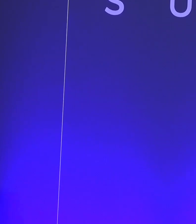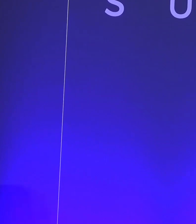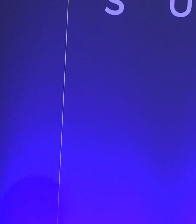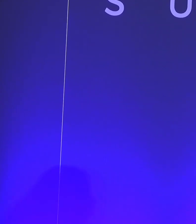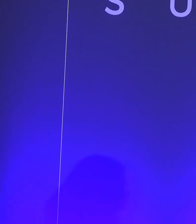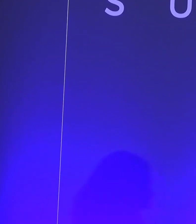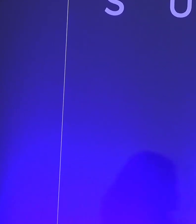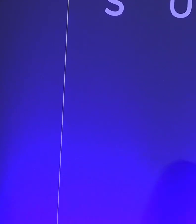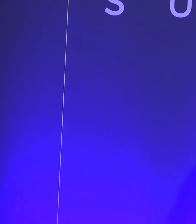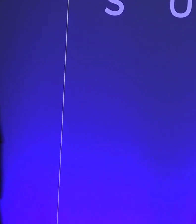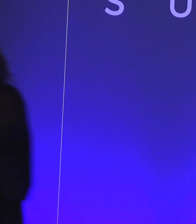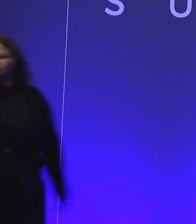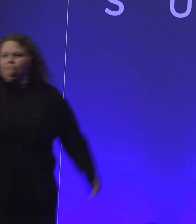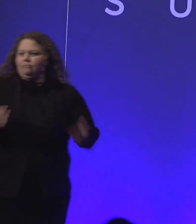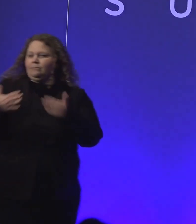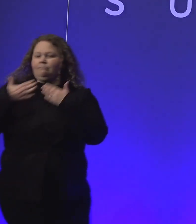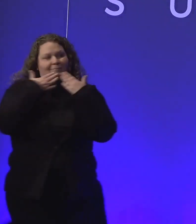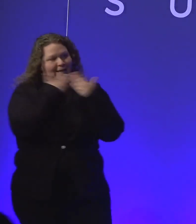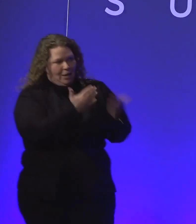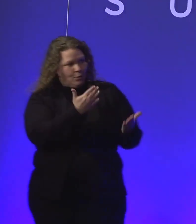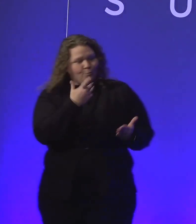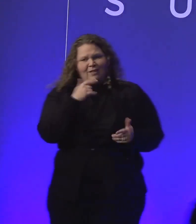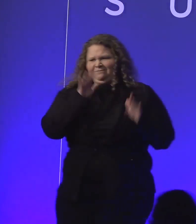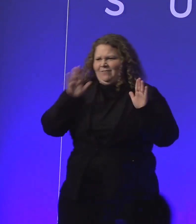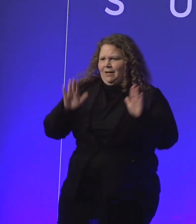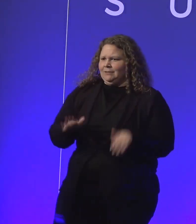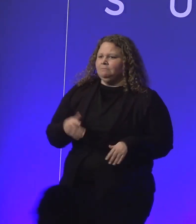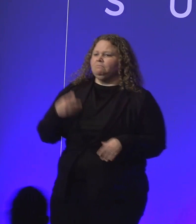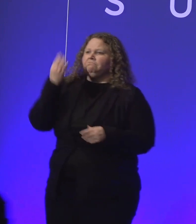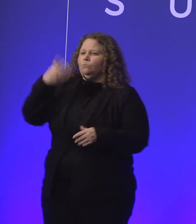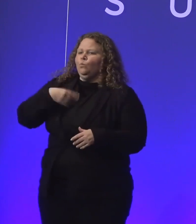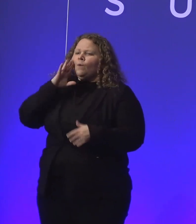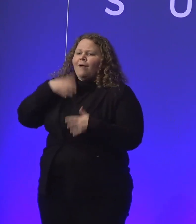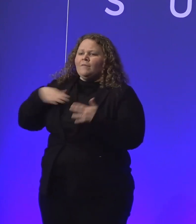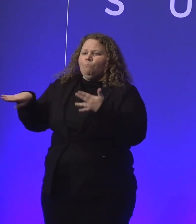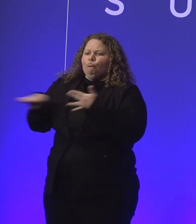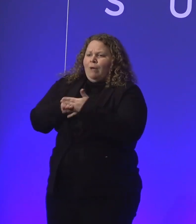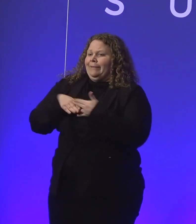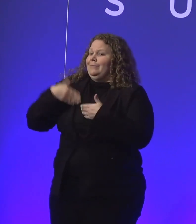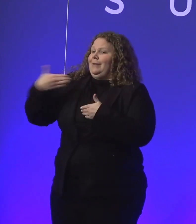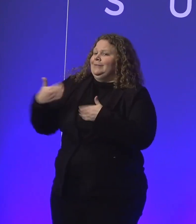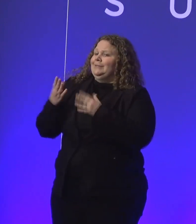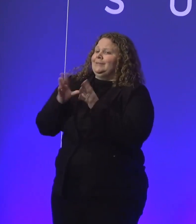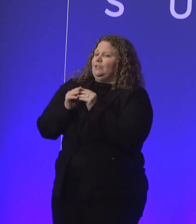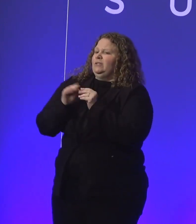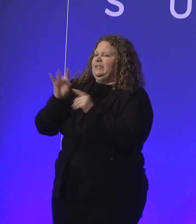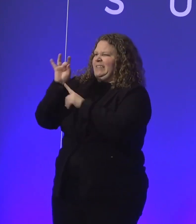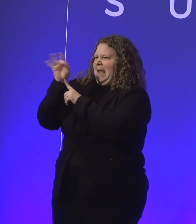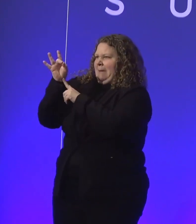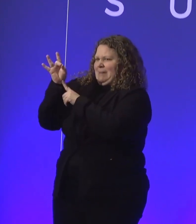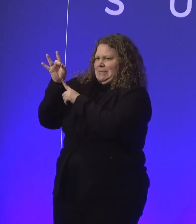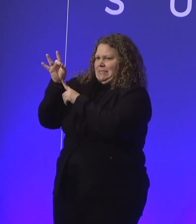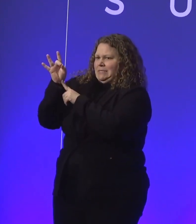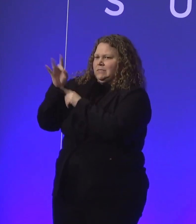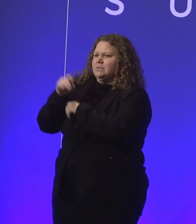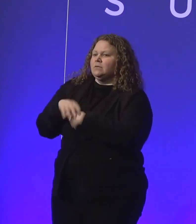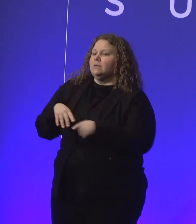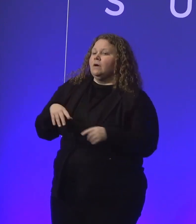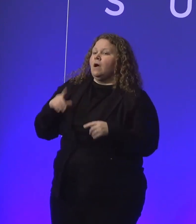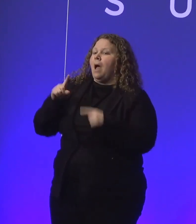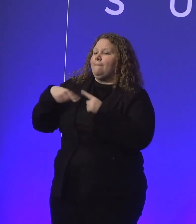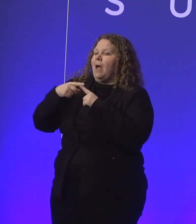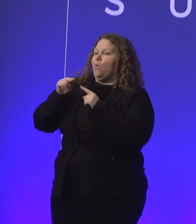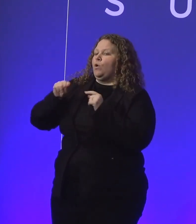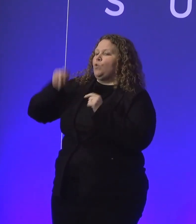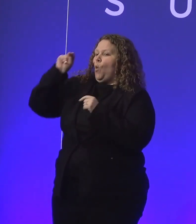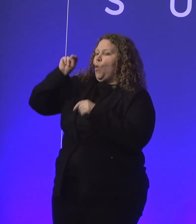session starts in about eight minutes or so, and that will be around the Northern Ireland civil service. Looking forward to